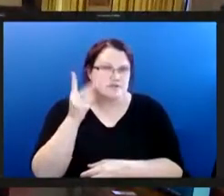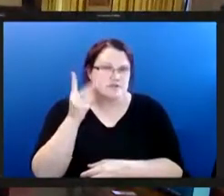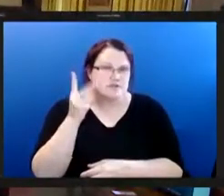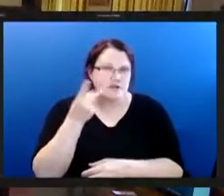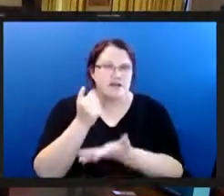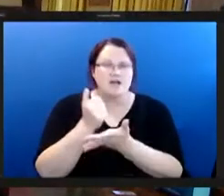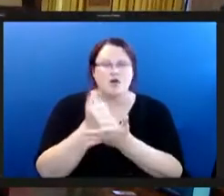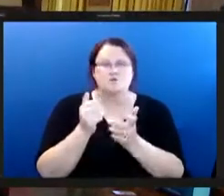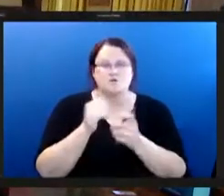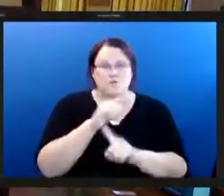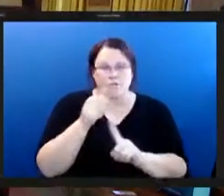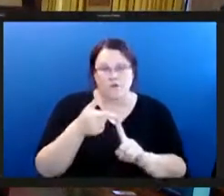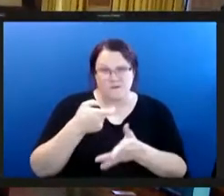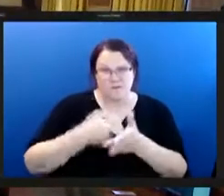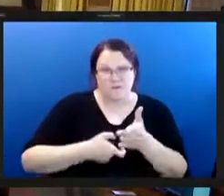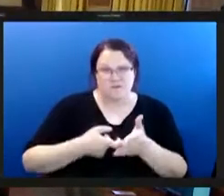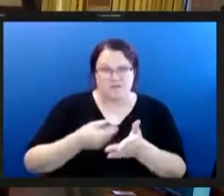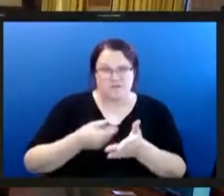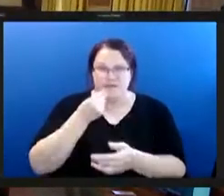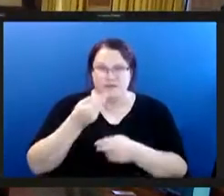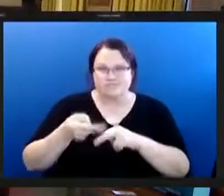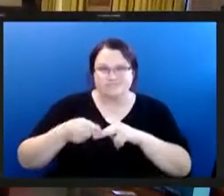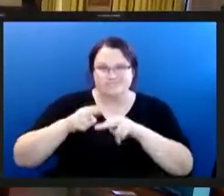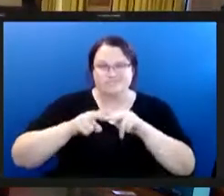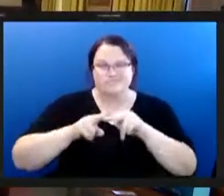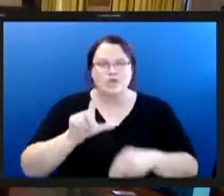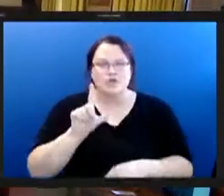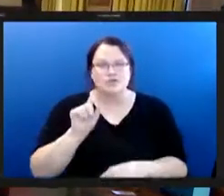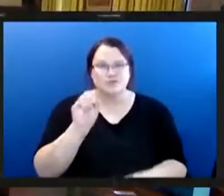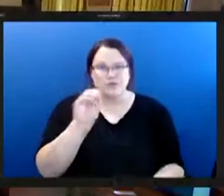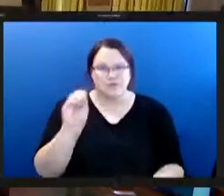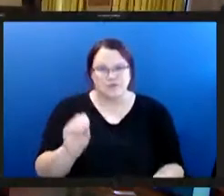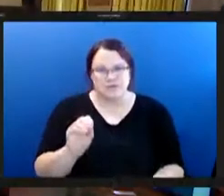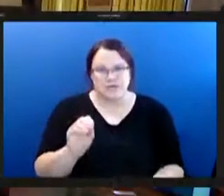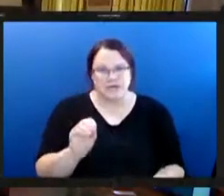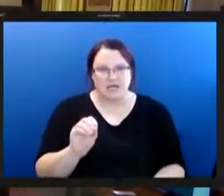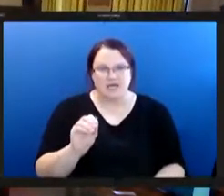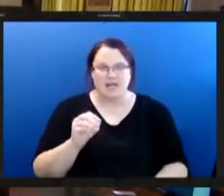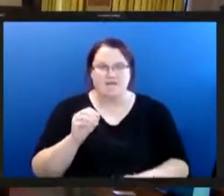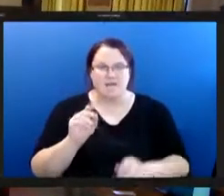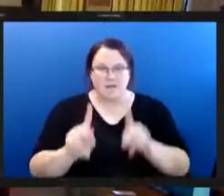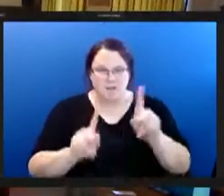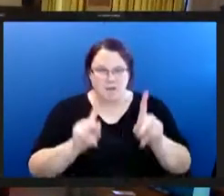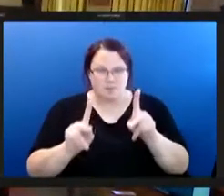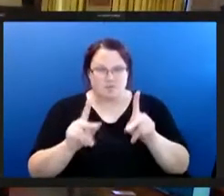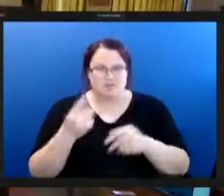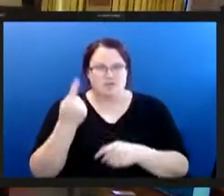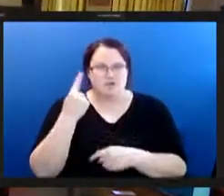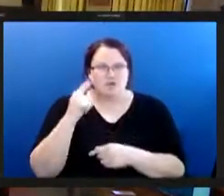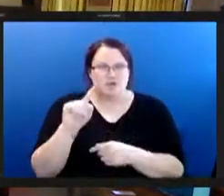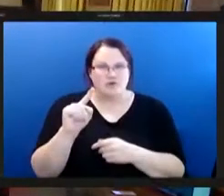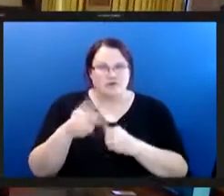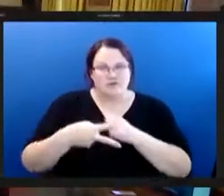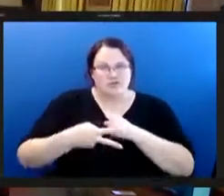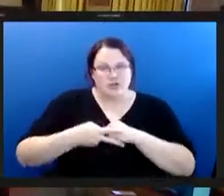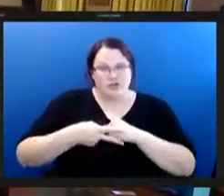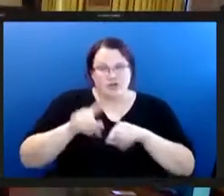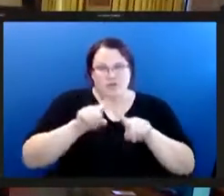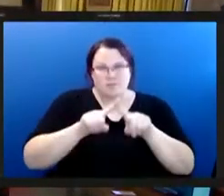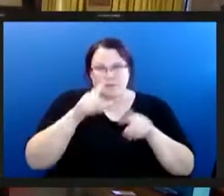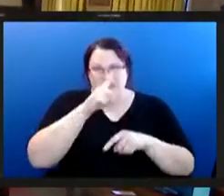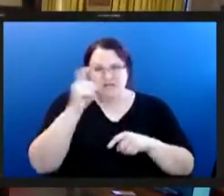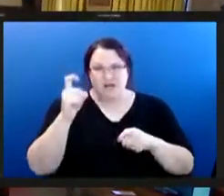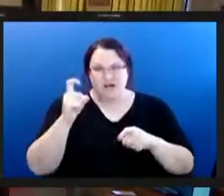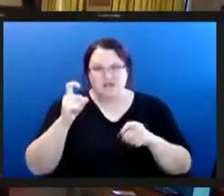they say that 20 percent of this population is very insecure but because of the pandemic